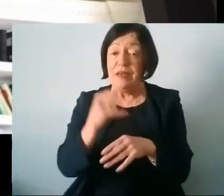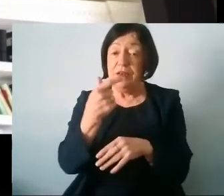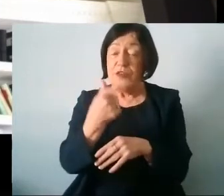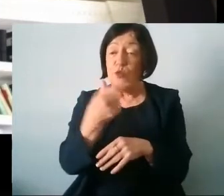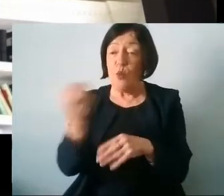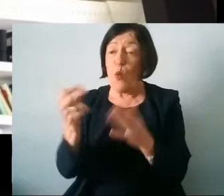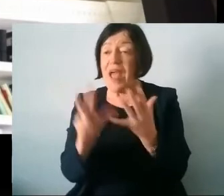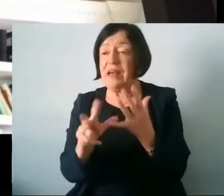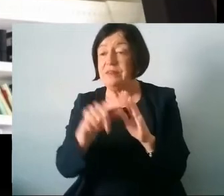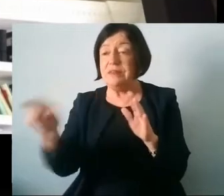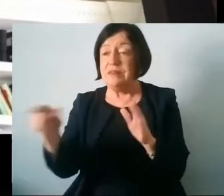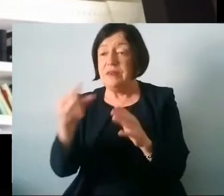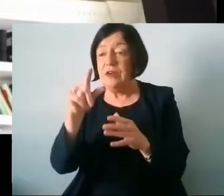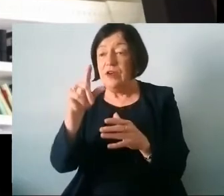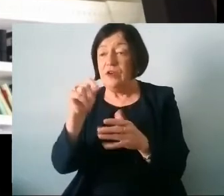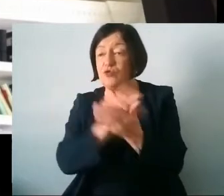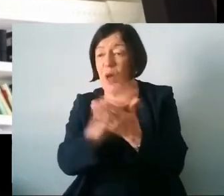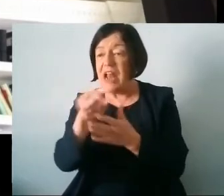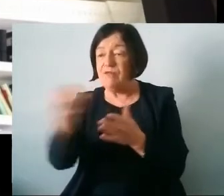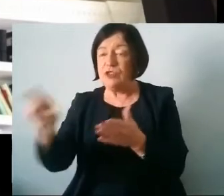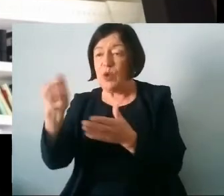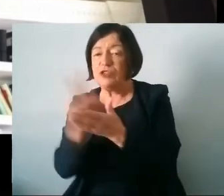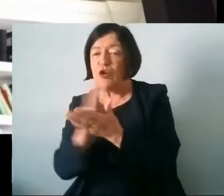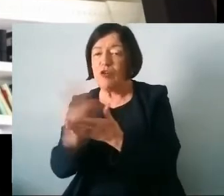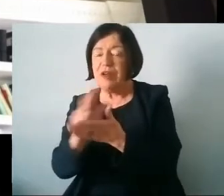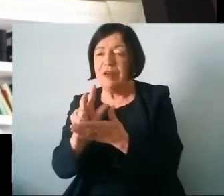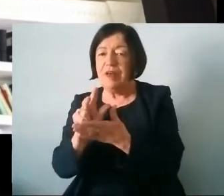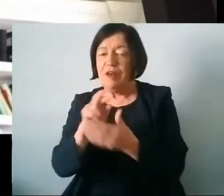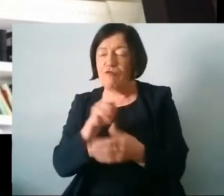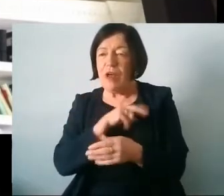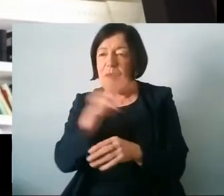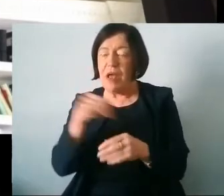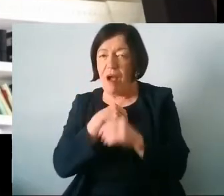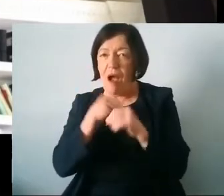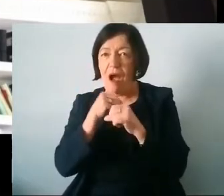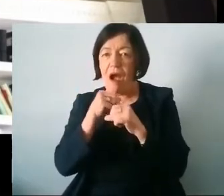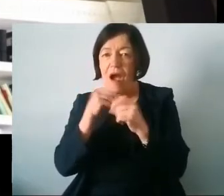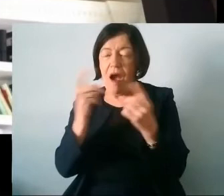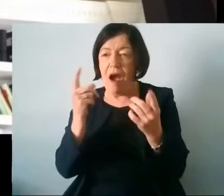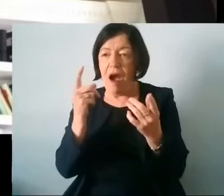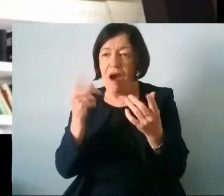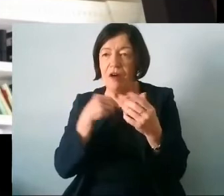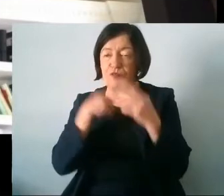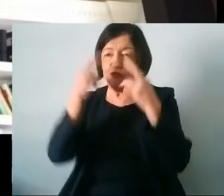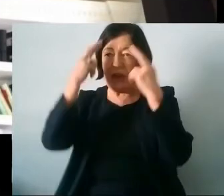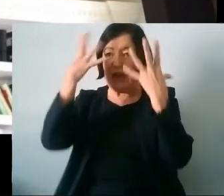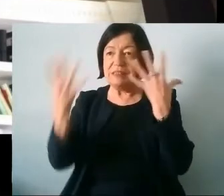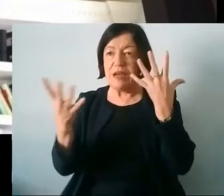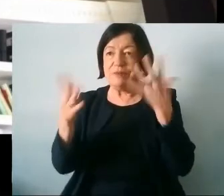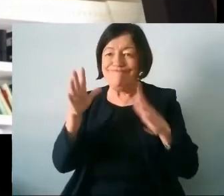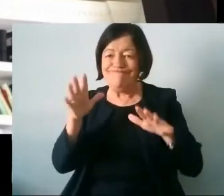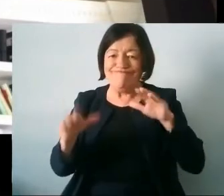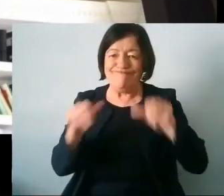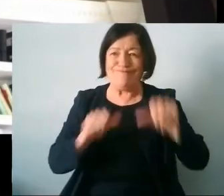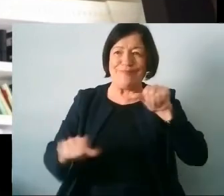to 2012 to 2013 really uh brought home how precarious the situation in our